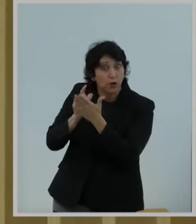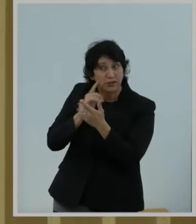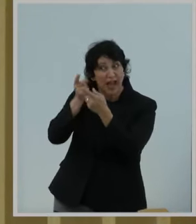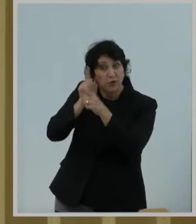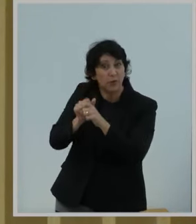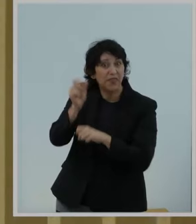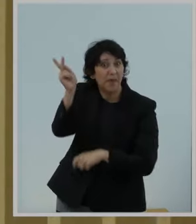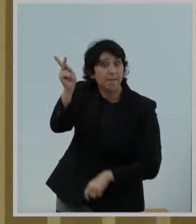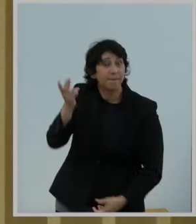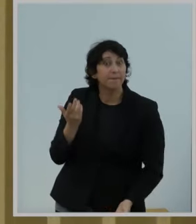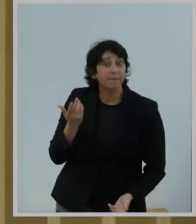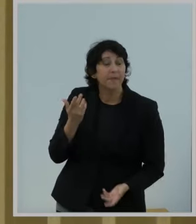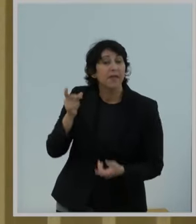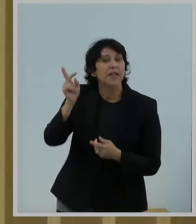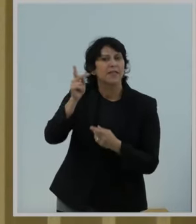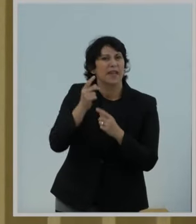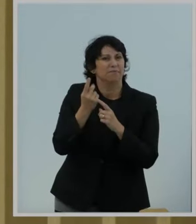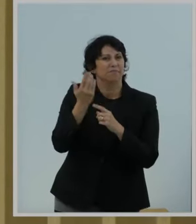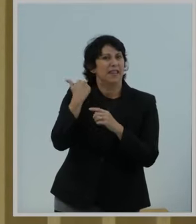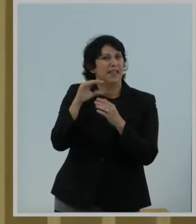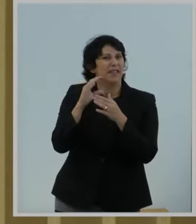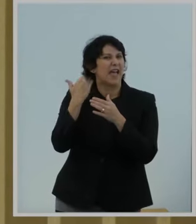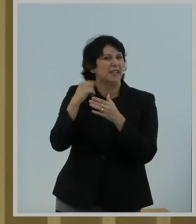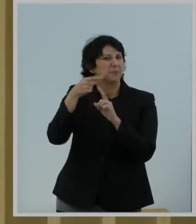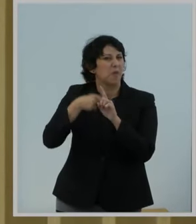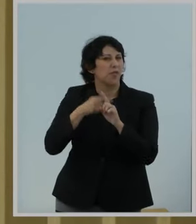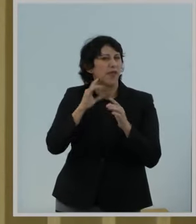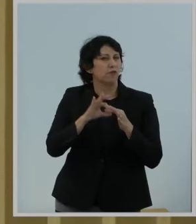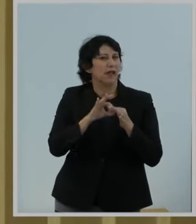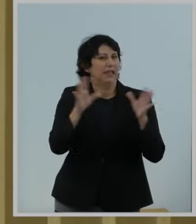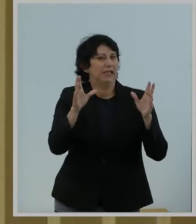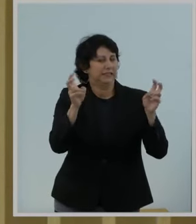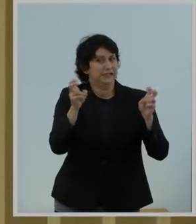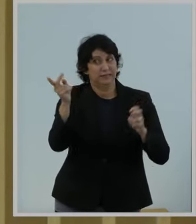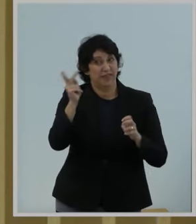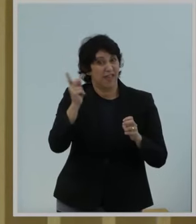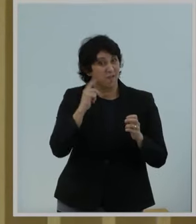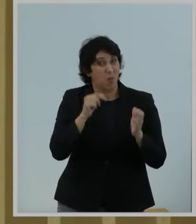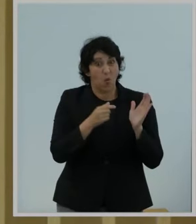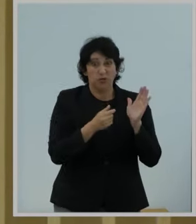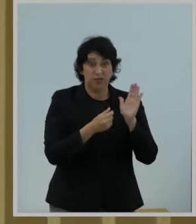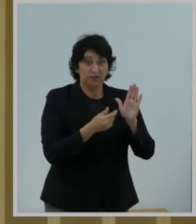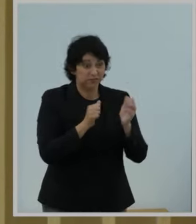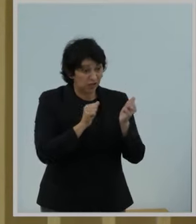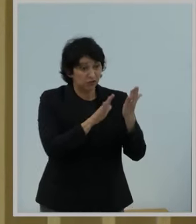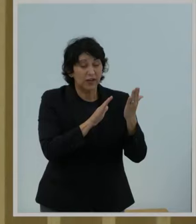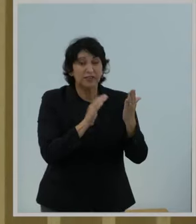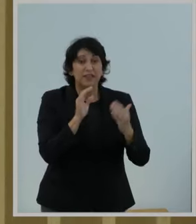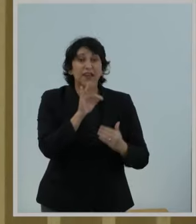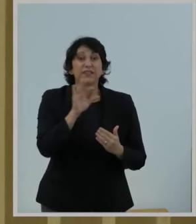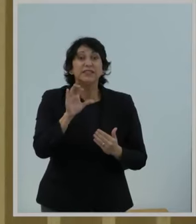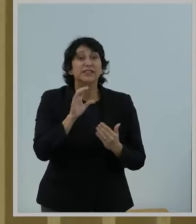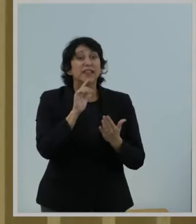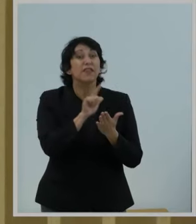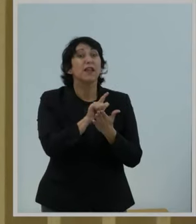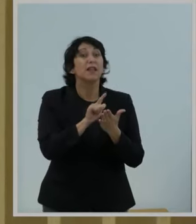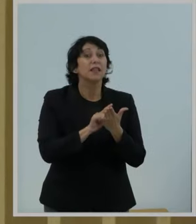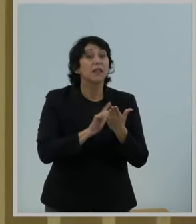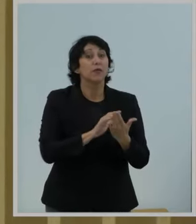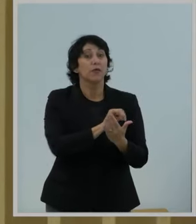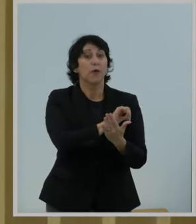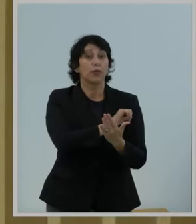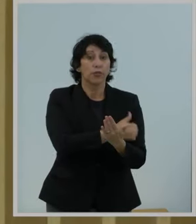solicitors general released last month, they address head-on the question of the FCC's legal authority